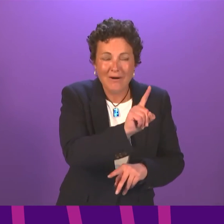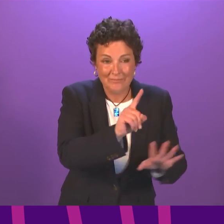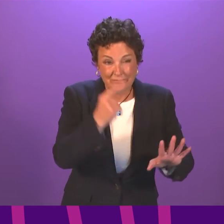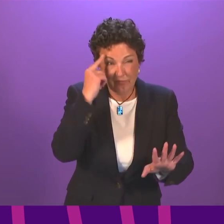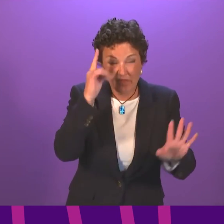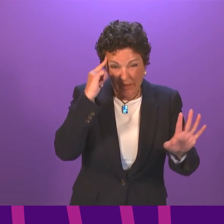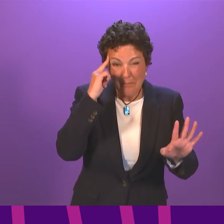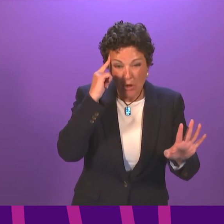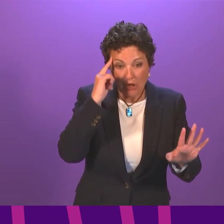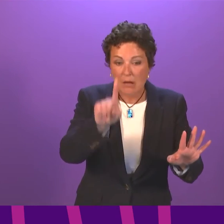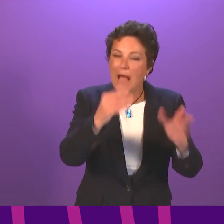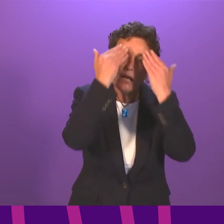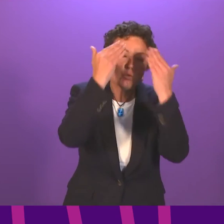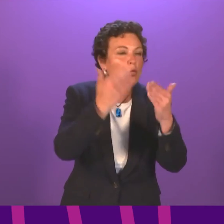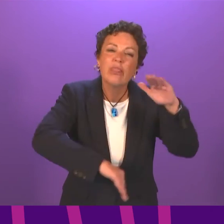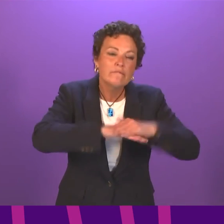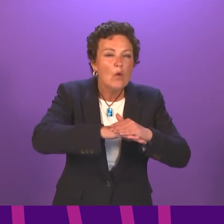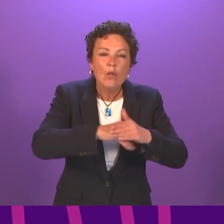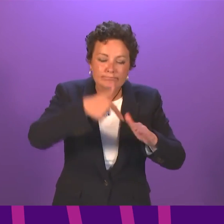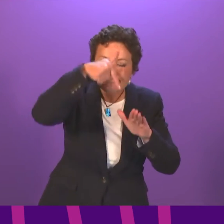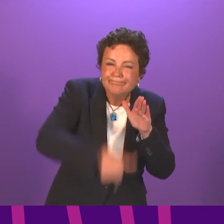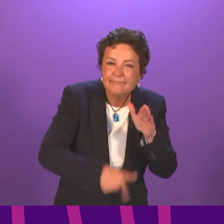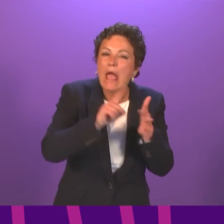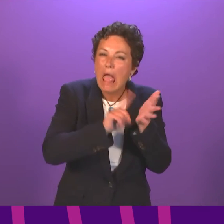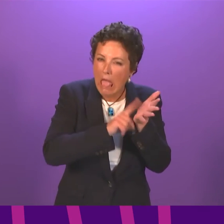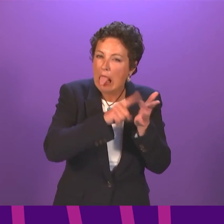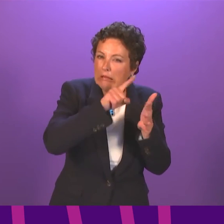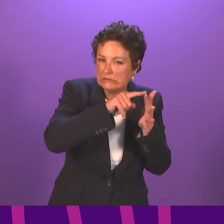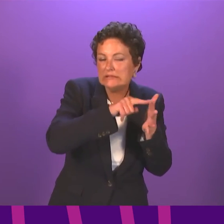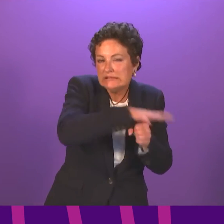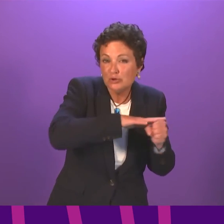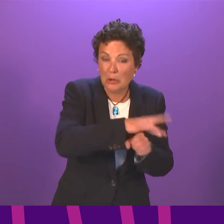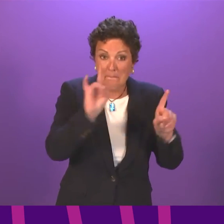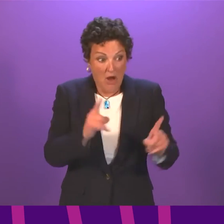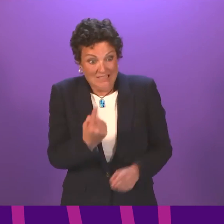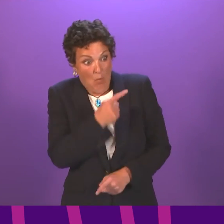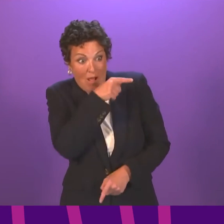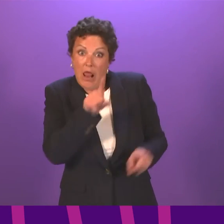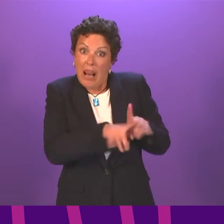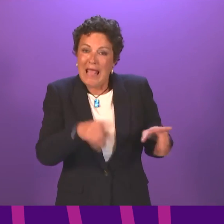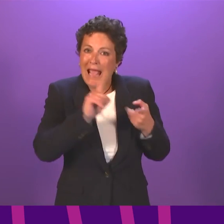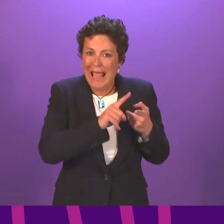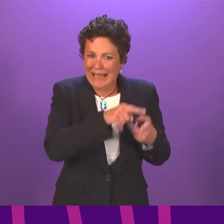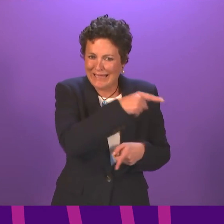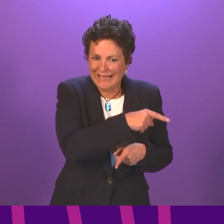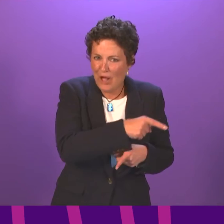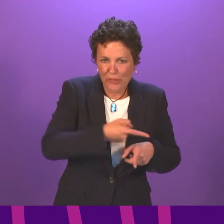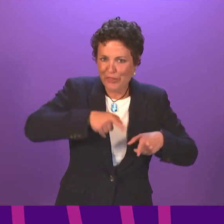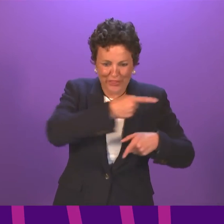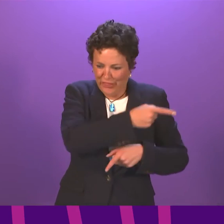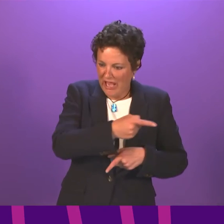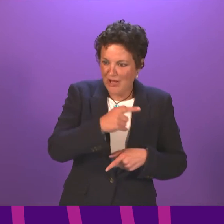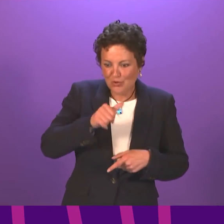instead of somebody, and obviously I don't know all of the circumstances of Ellie's position, but somebody in that position, instead of them going through the